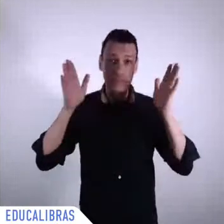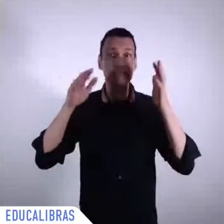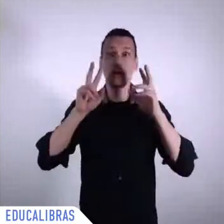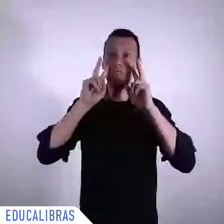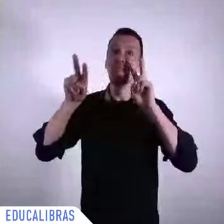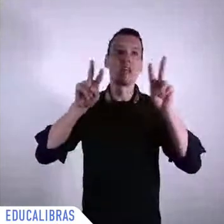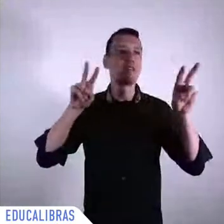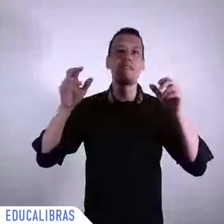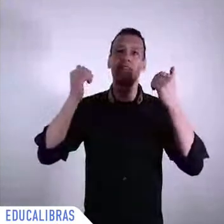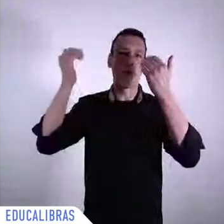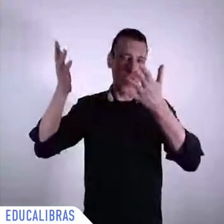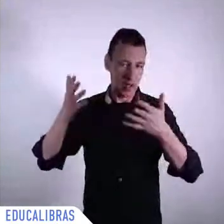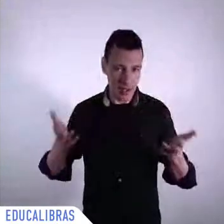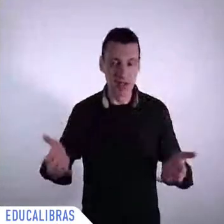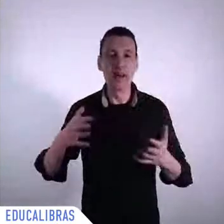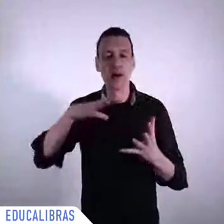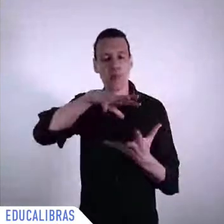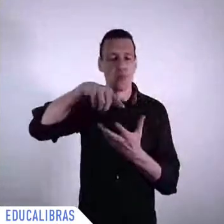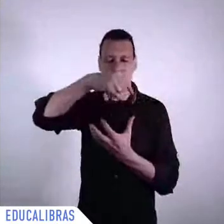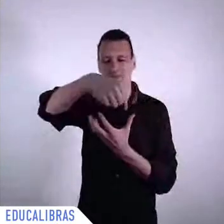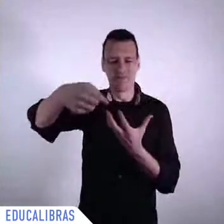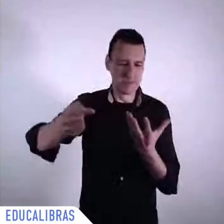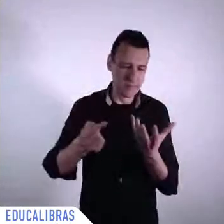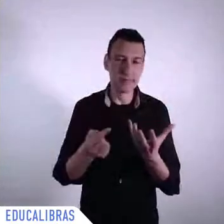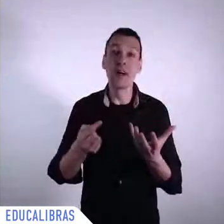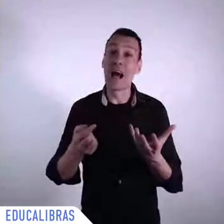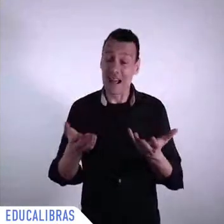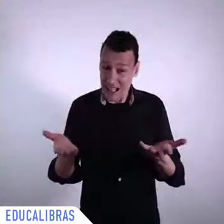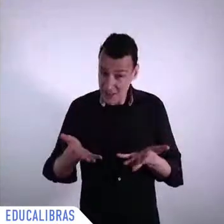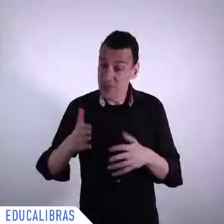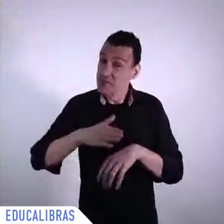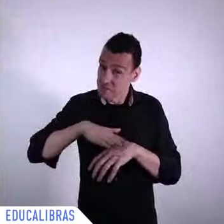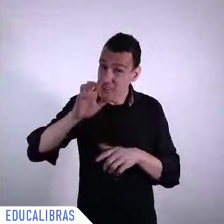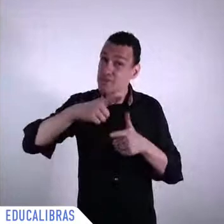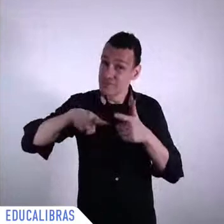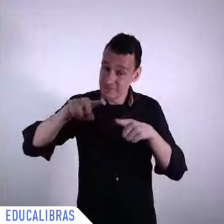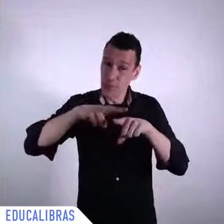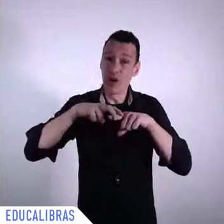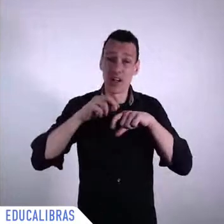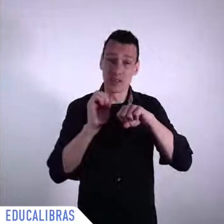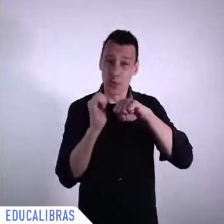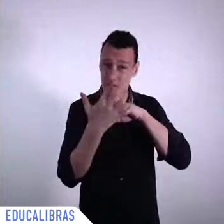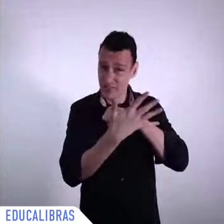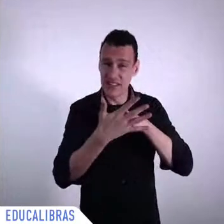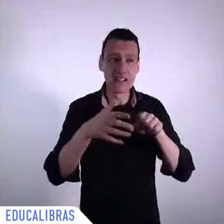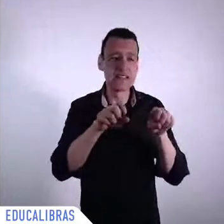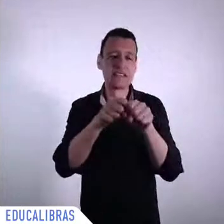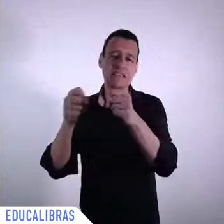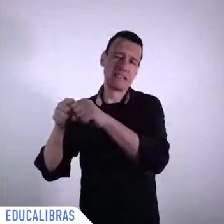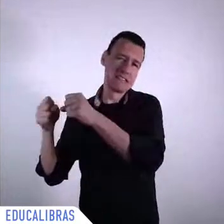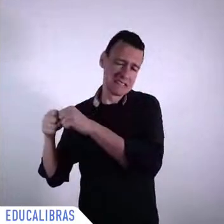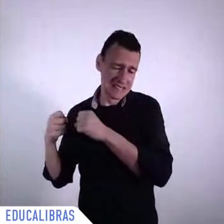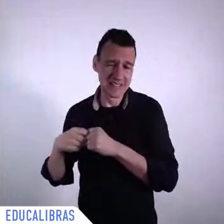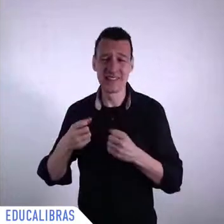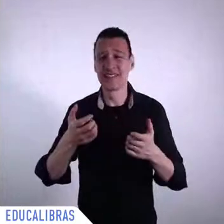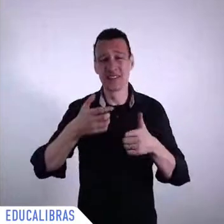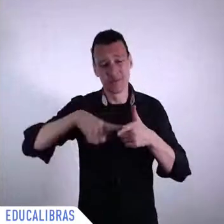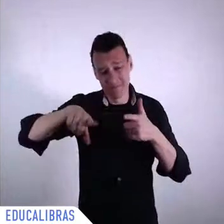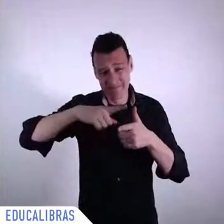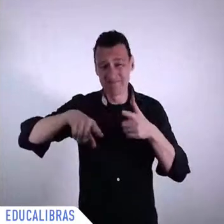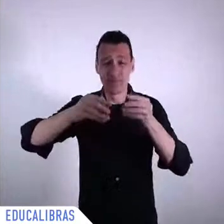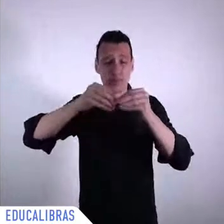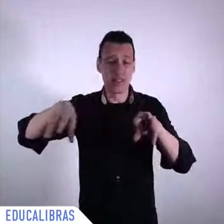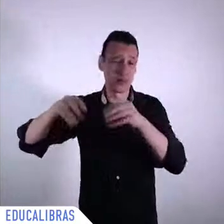there are of course huge worries which are mostly linked with the increasing